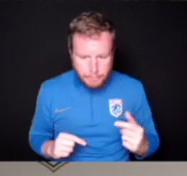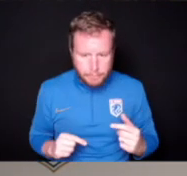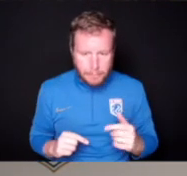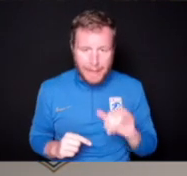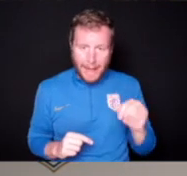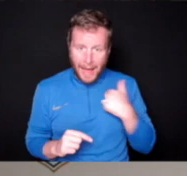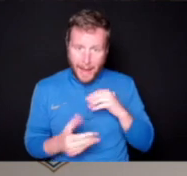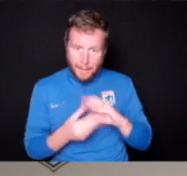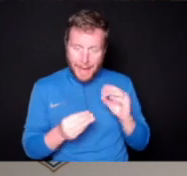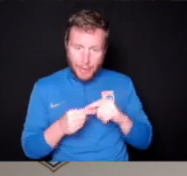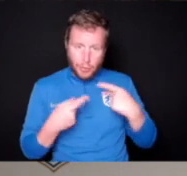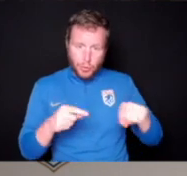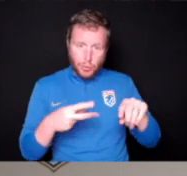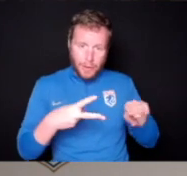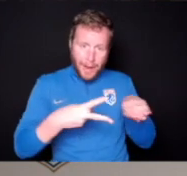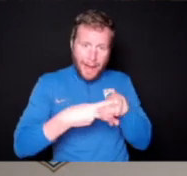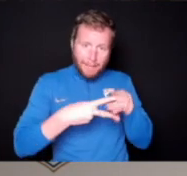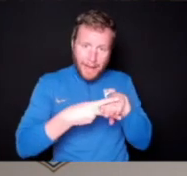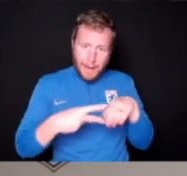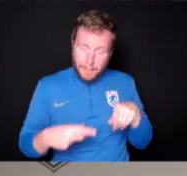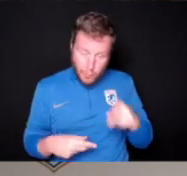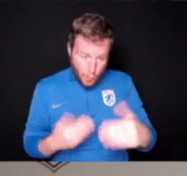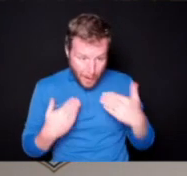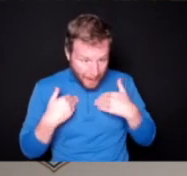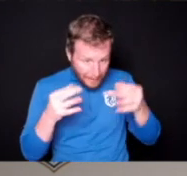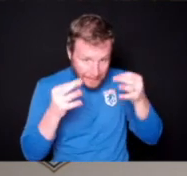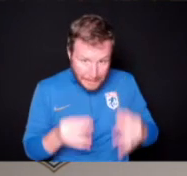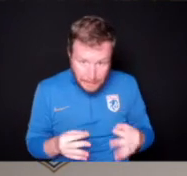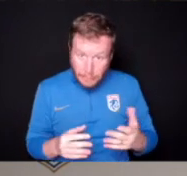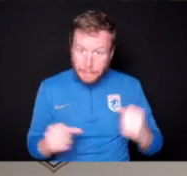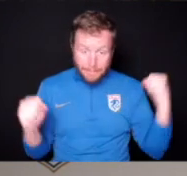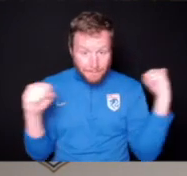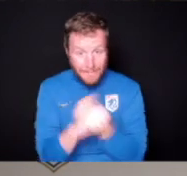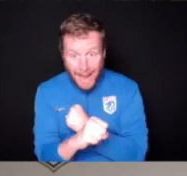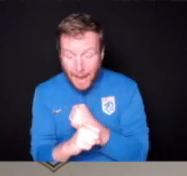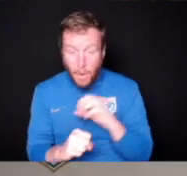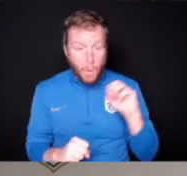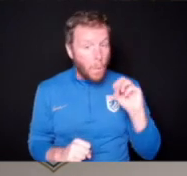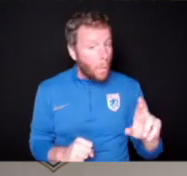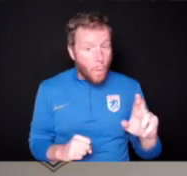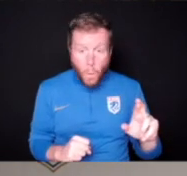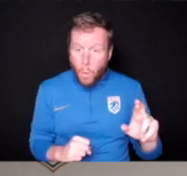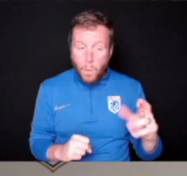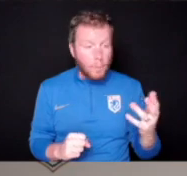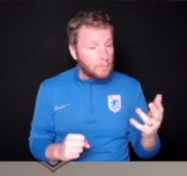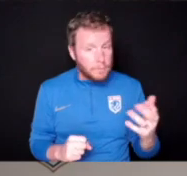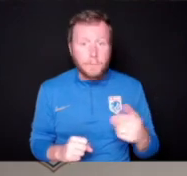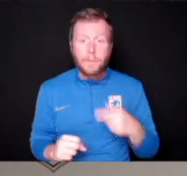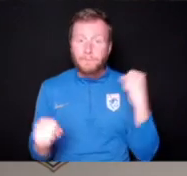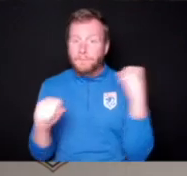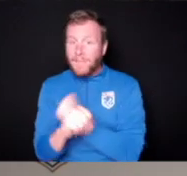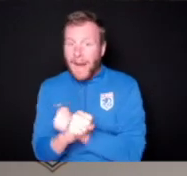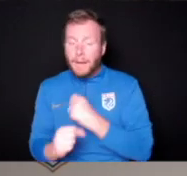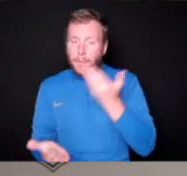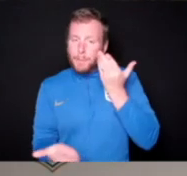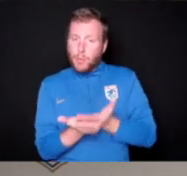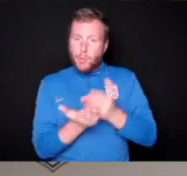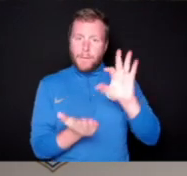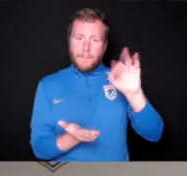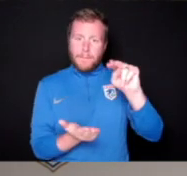half-time. You have a choice. You can either go and fight. Prove to the fans that that's not who we are.